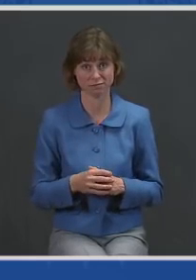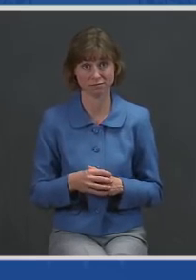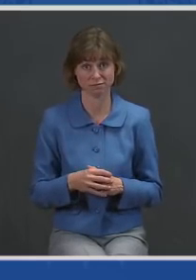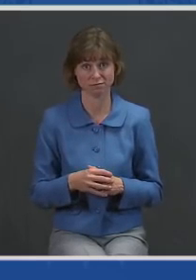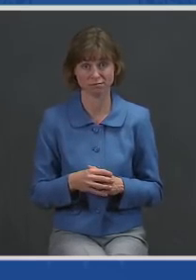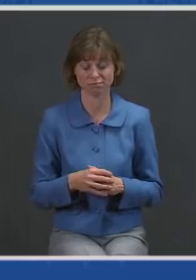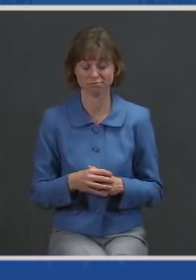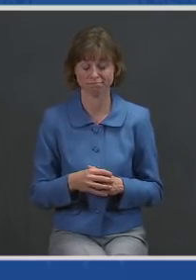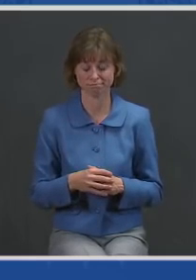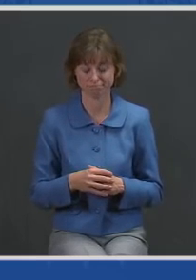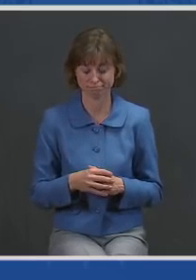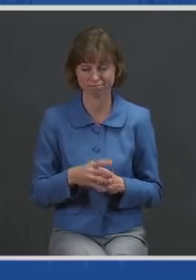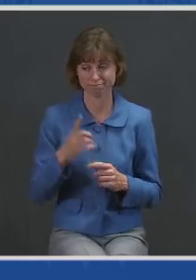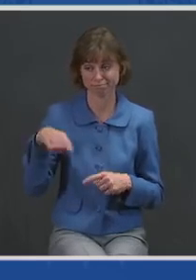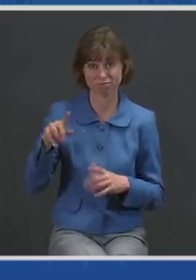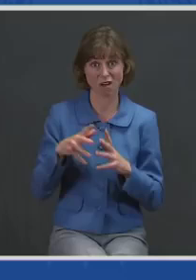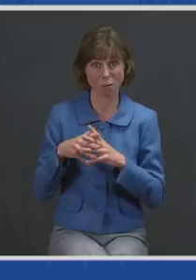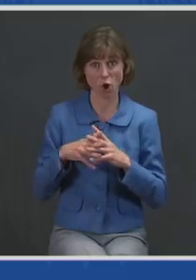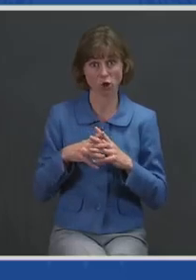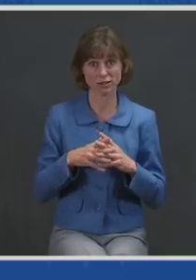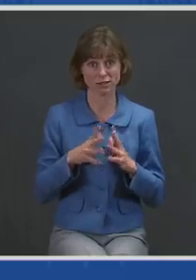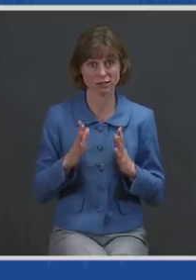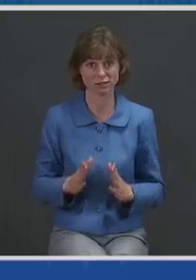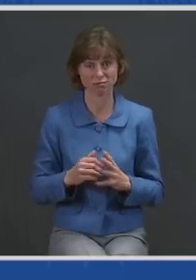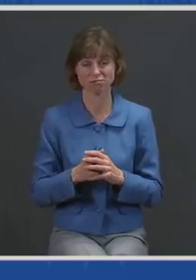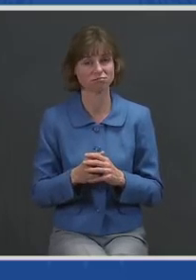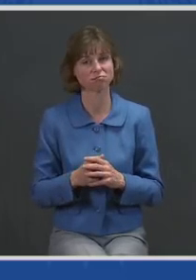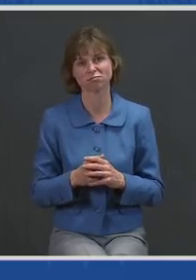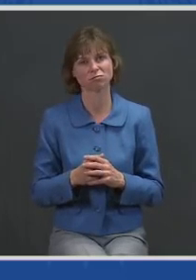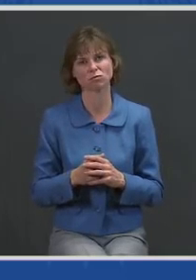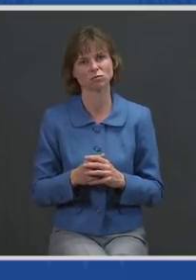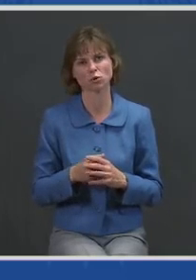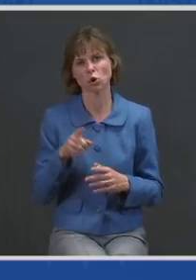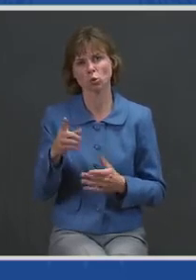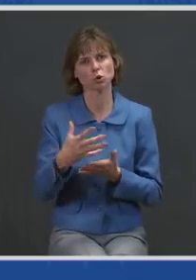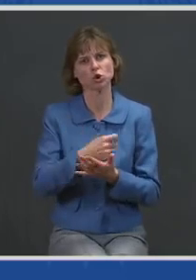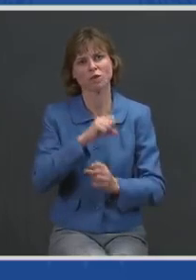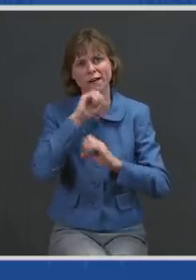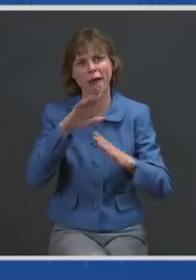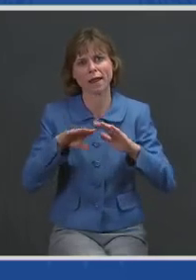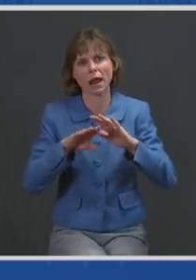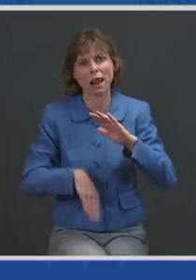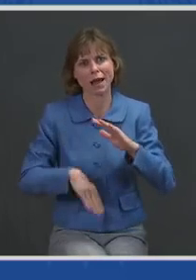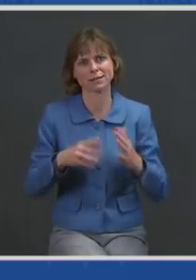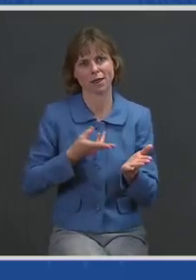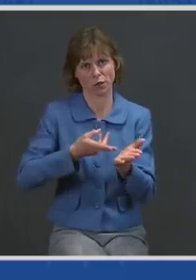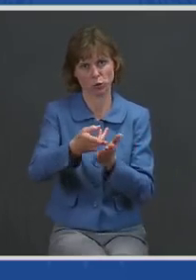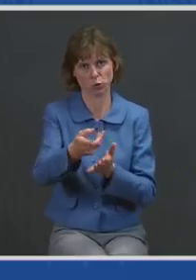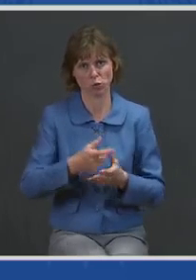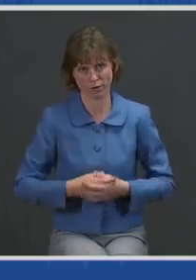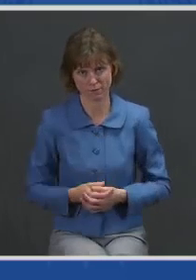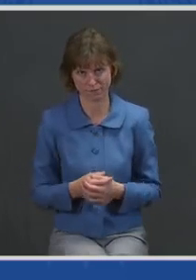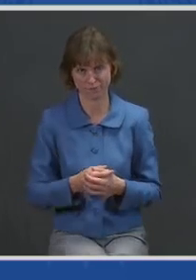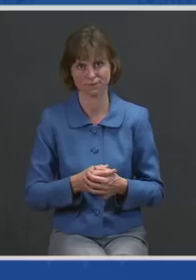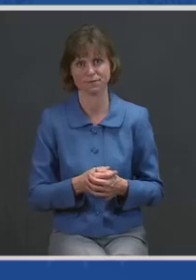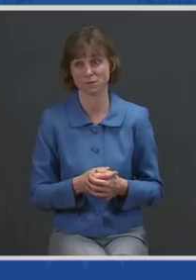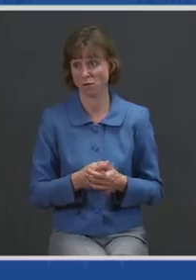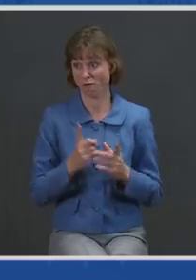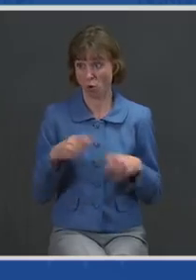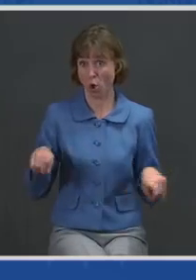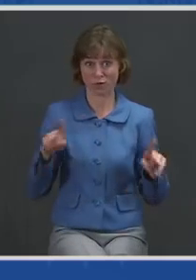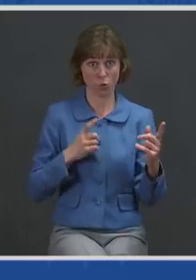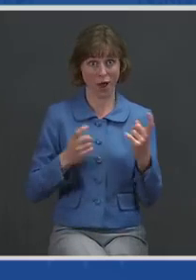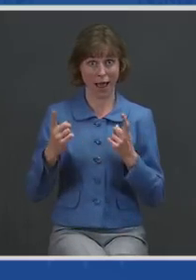My fellow Americans, you're owed nothing less than the truth. And for all of you asking